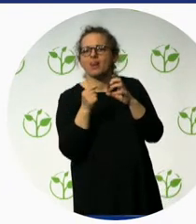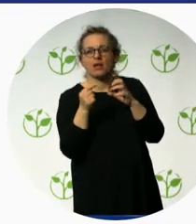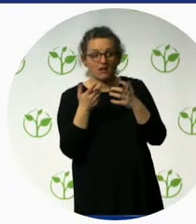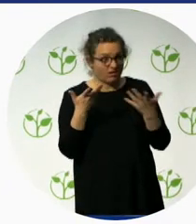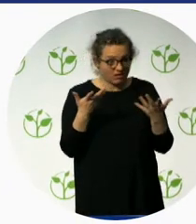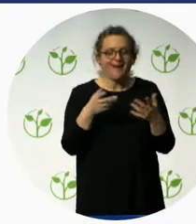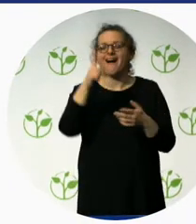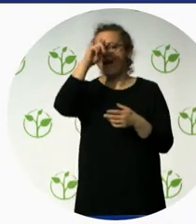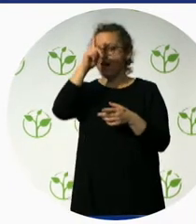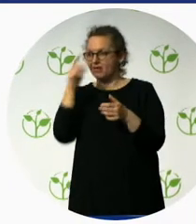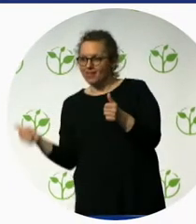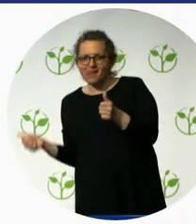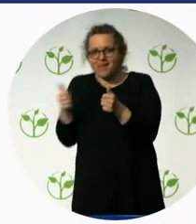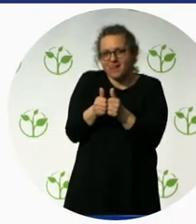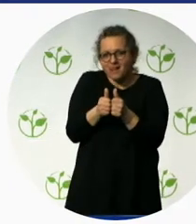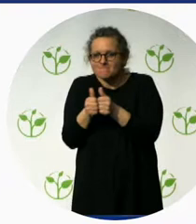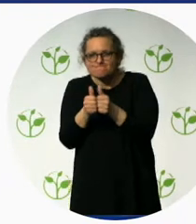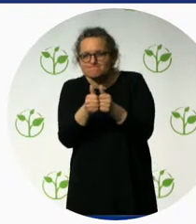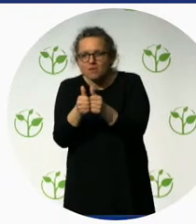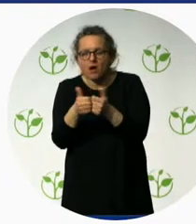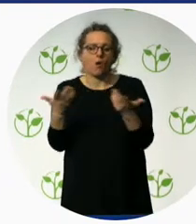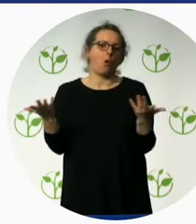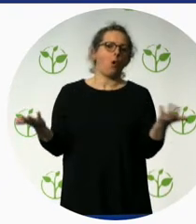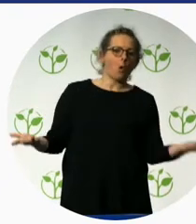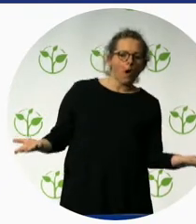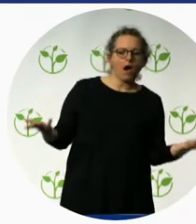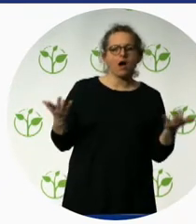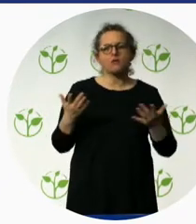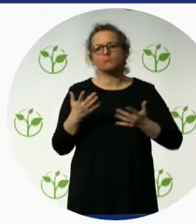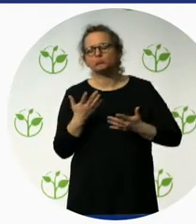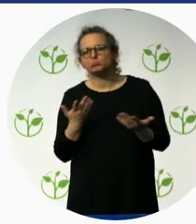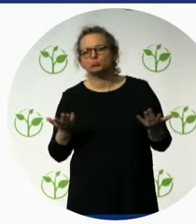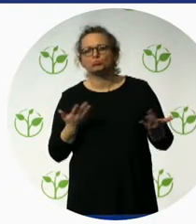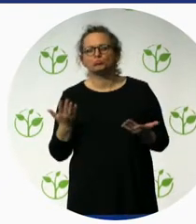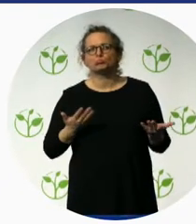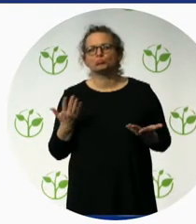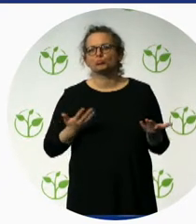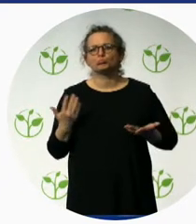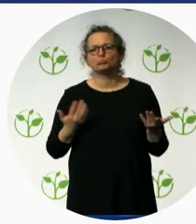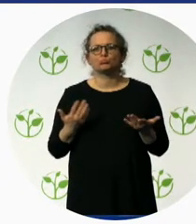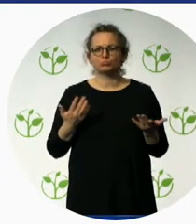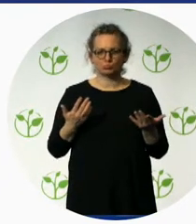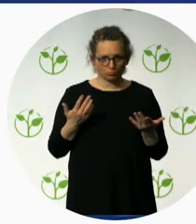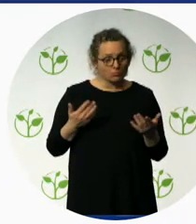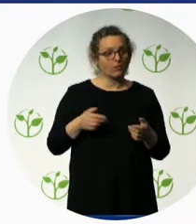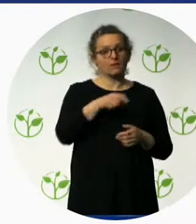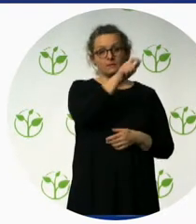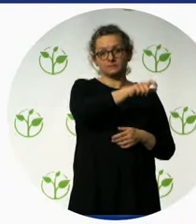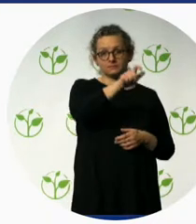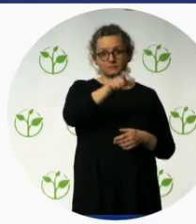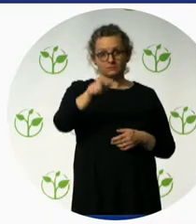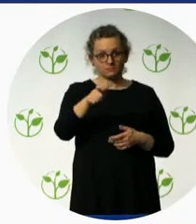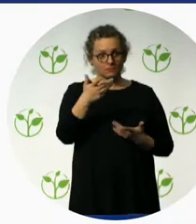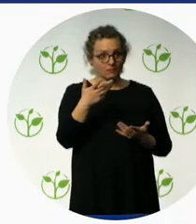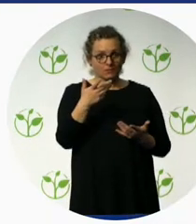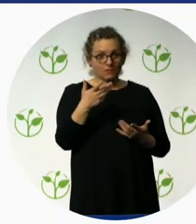And these people are not volunteers. They are also the paying travellers. So, everyone pays for their travel. Everyone travels together